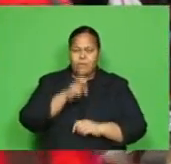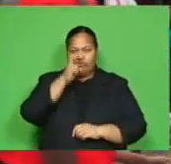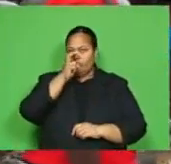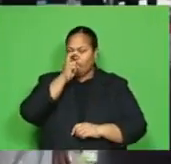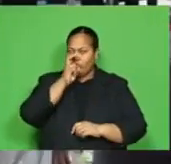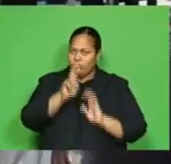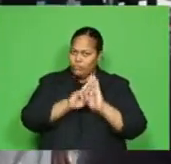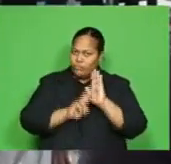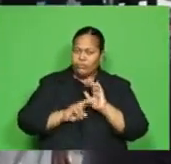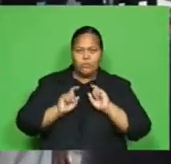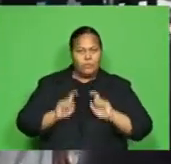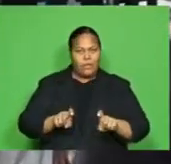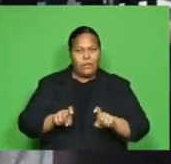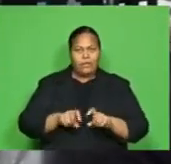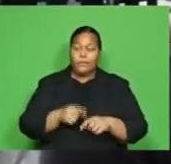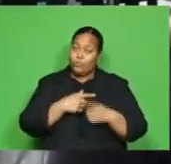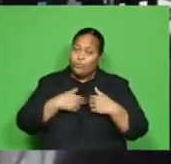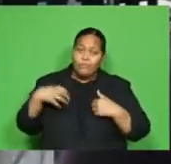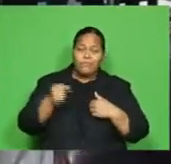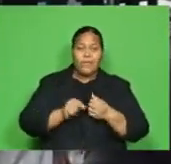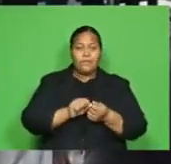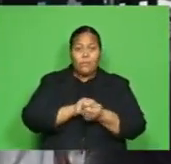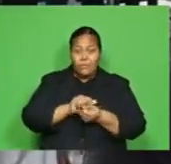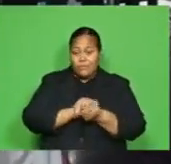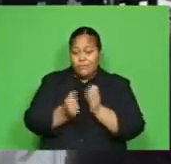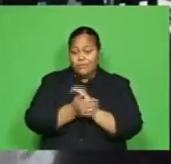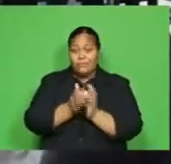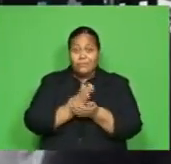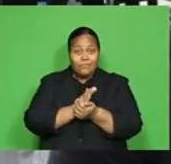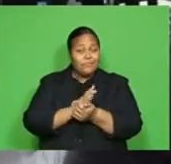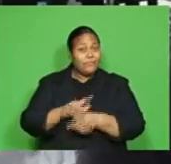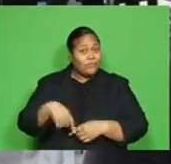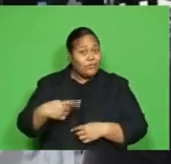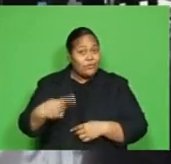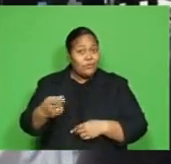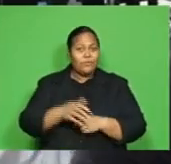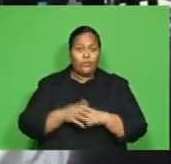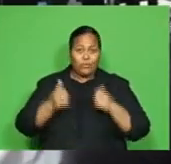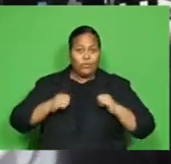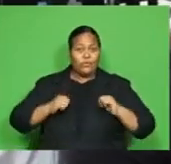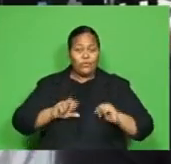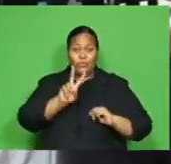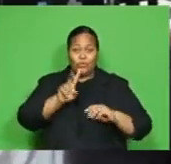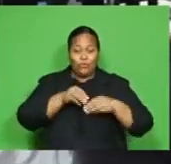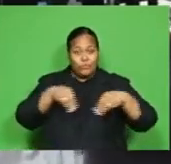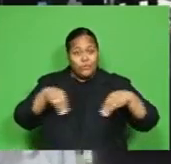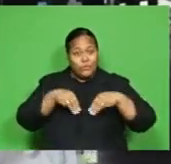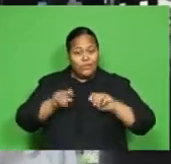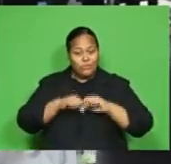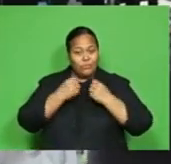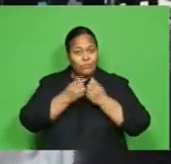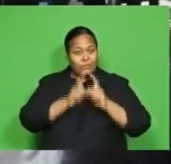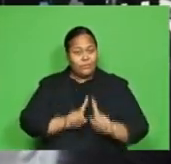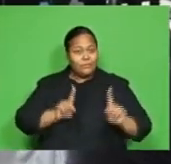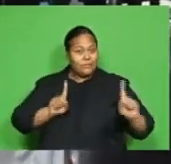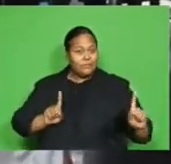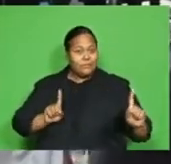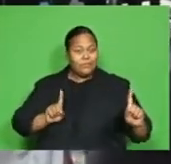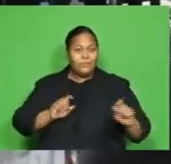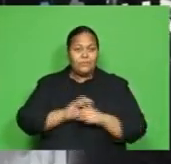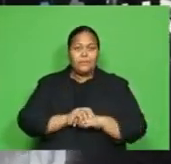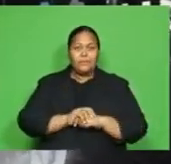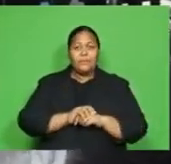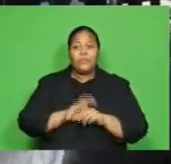observed. We still have to keep washing our hands and keep practicing the two meters social distancing and the social